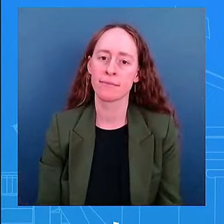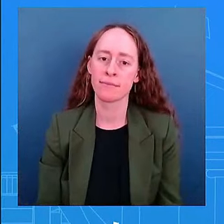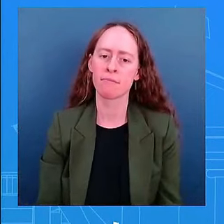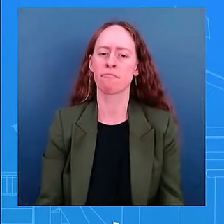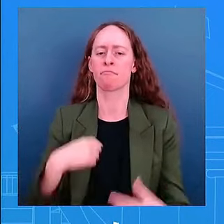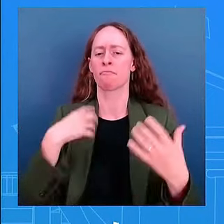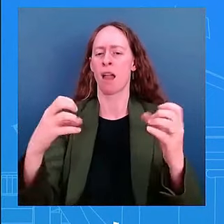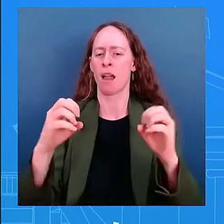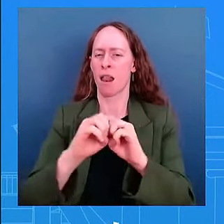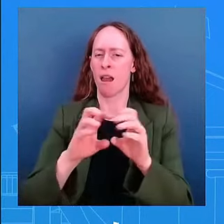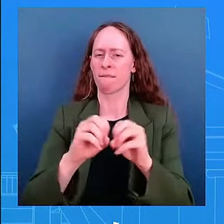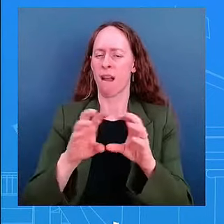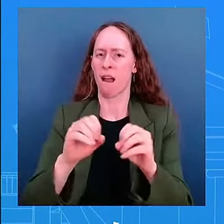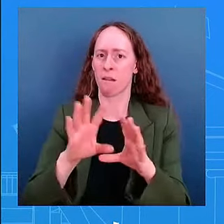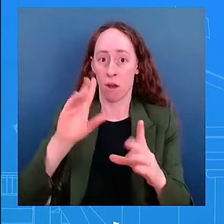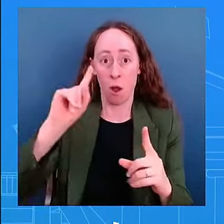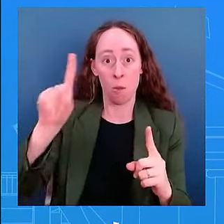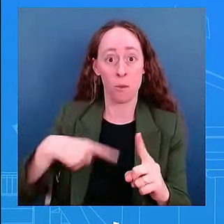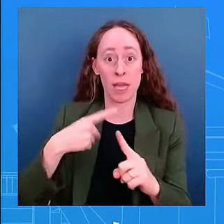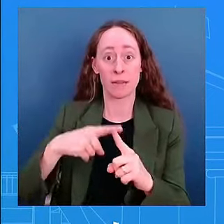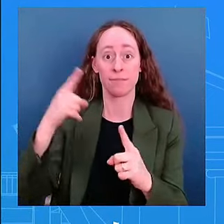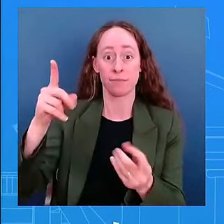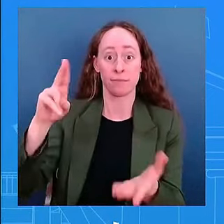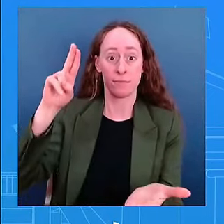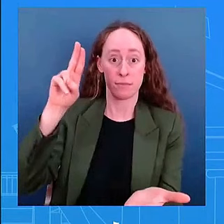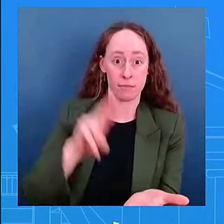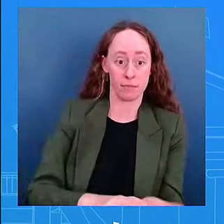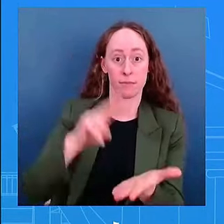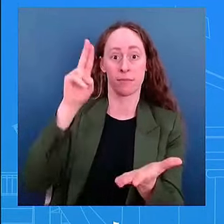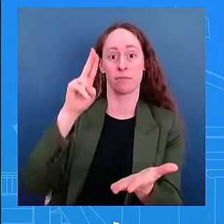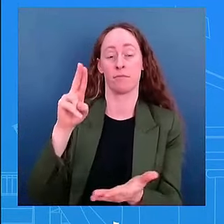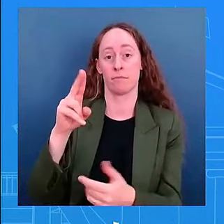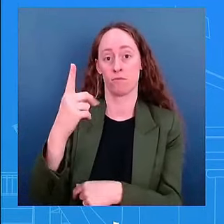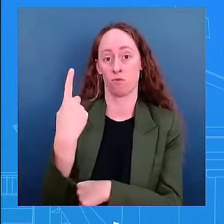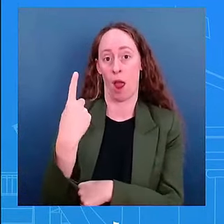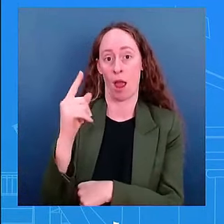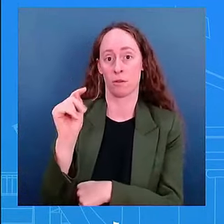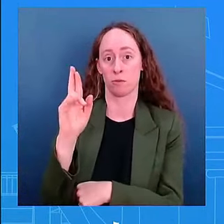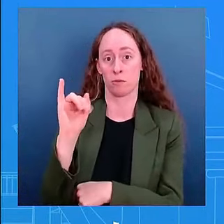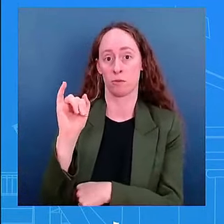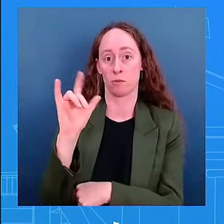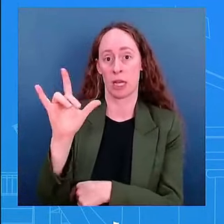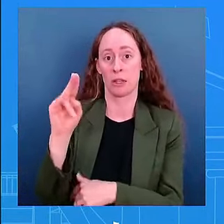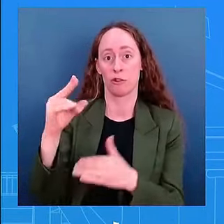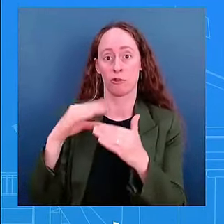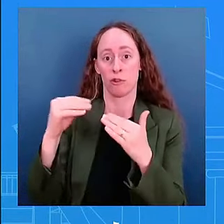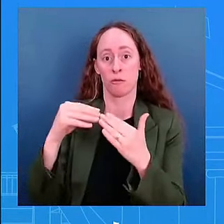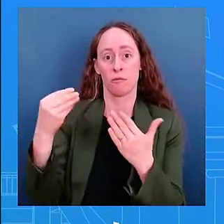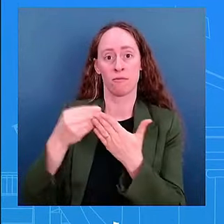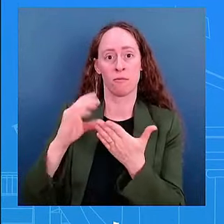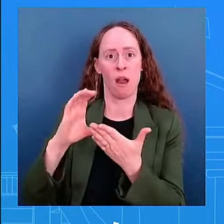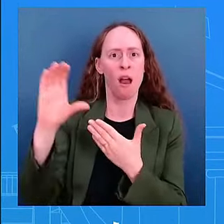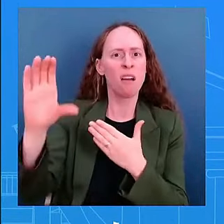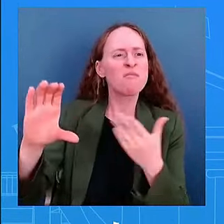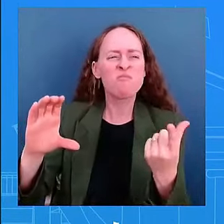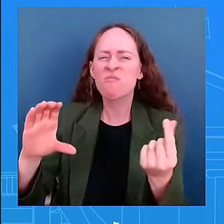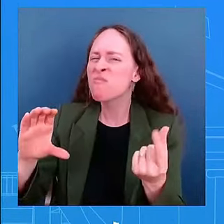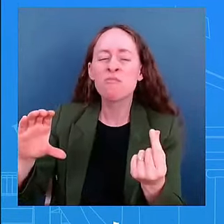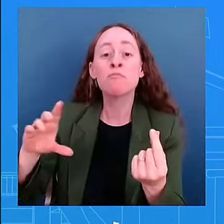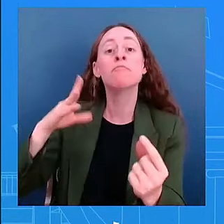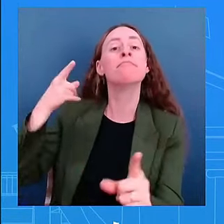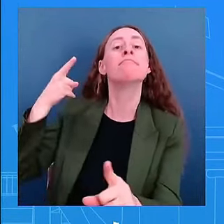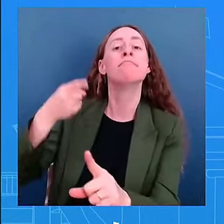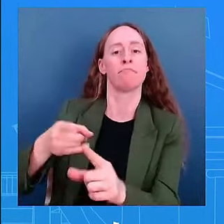of deficit reduction into law and his budget would lower the deficit by another three trillion by making